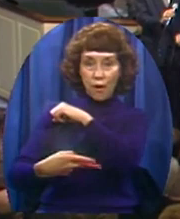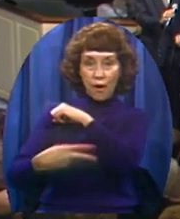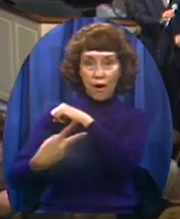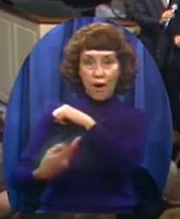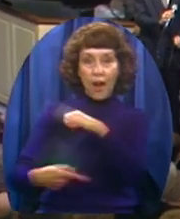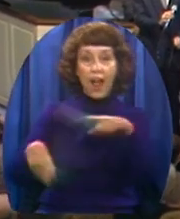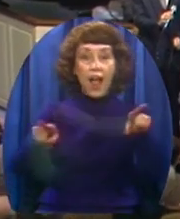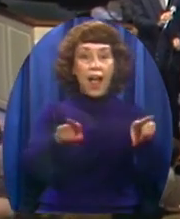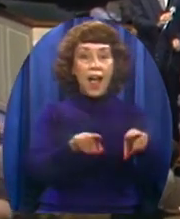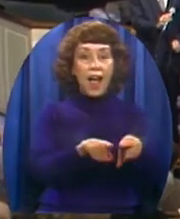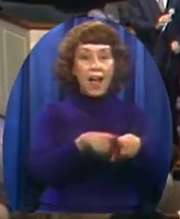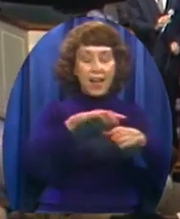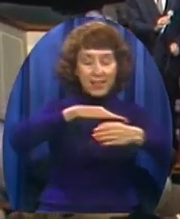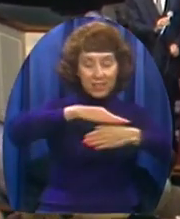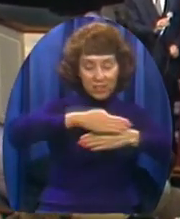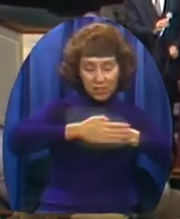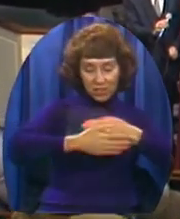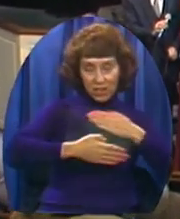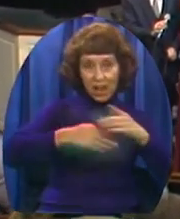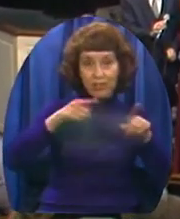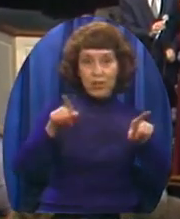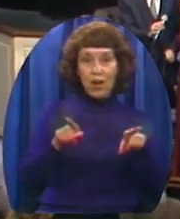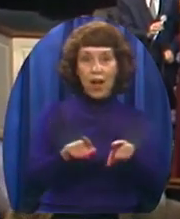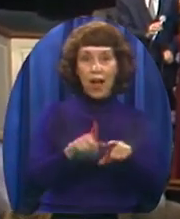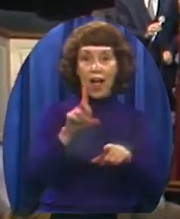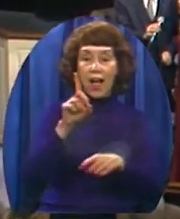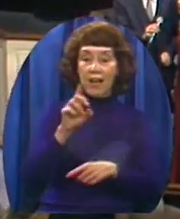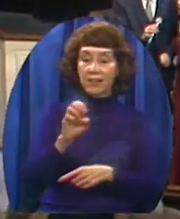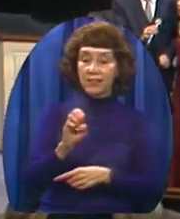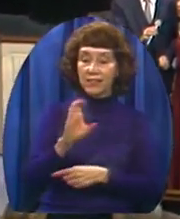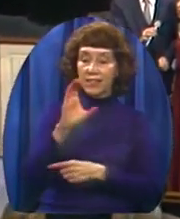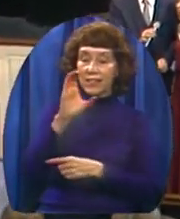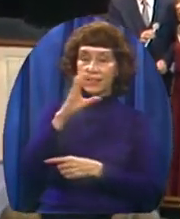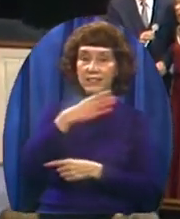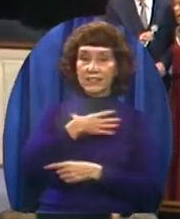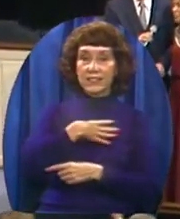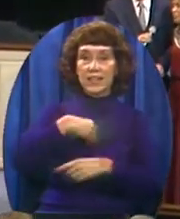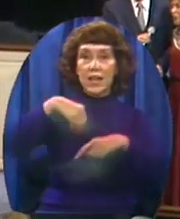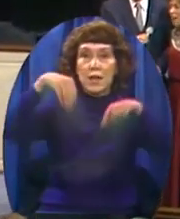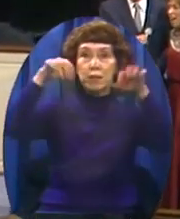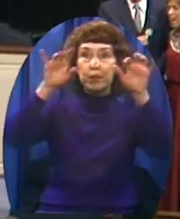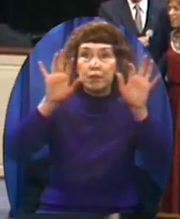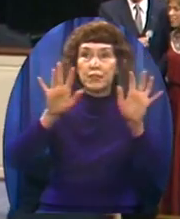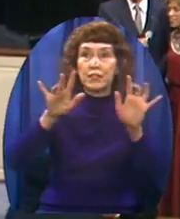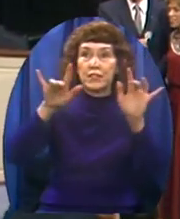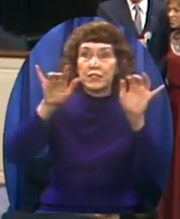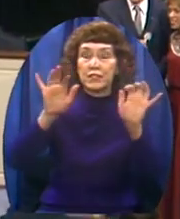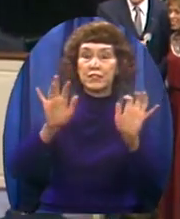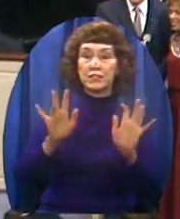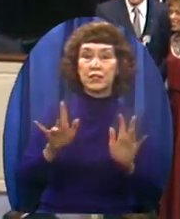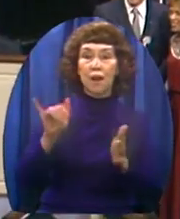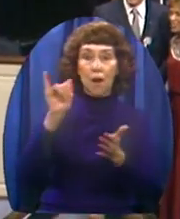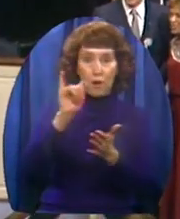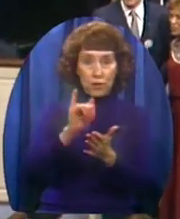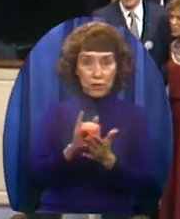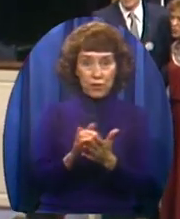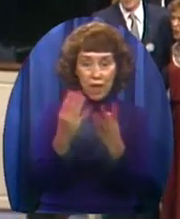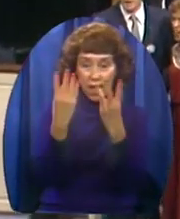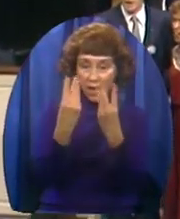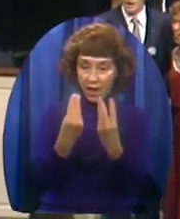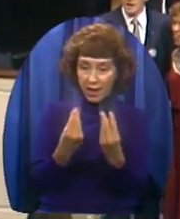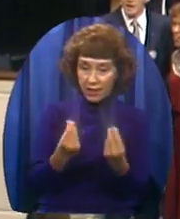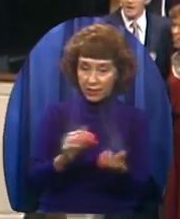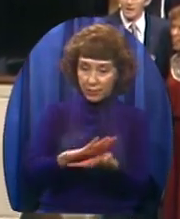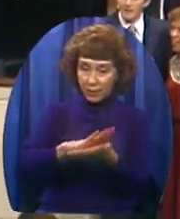gentle as December snow that melts into